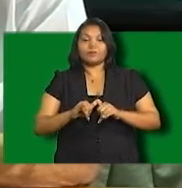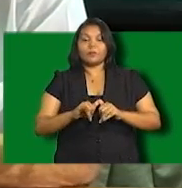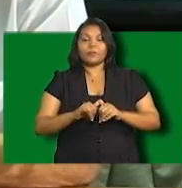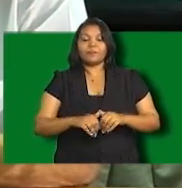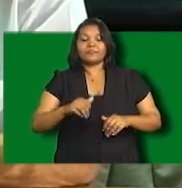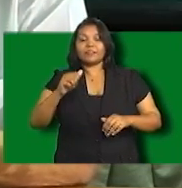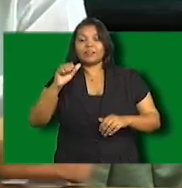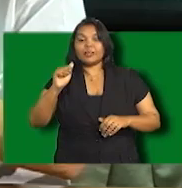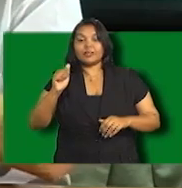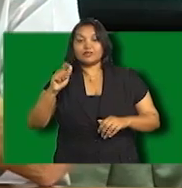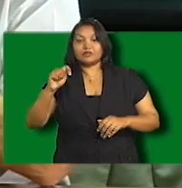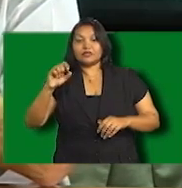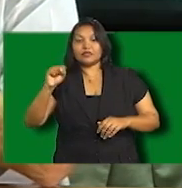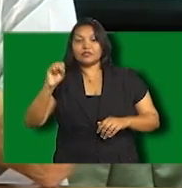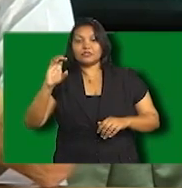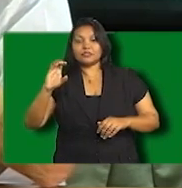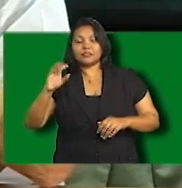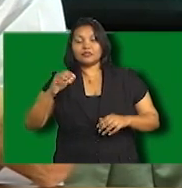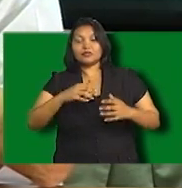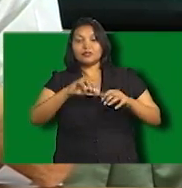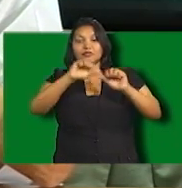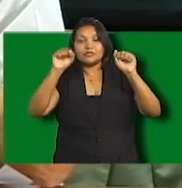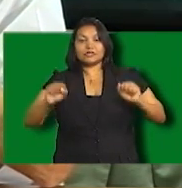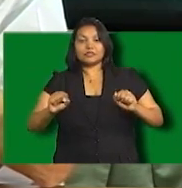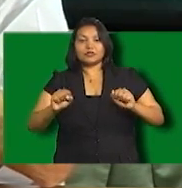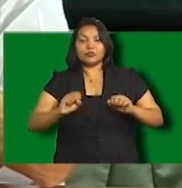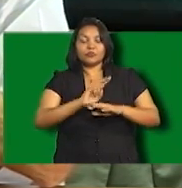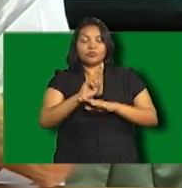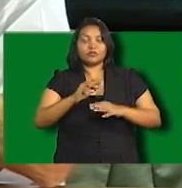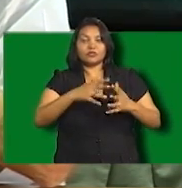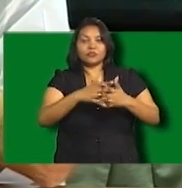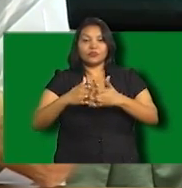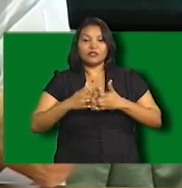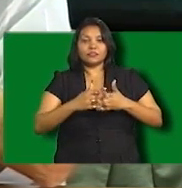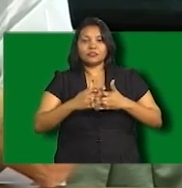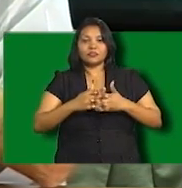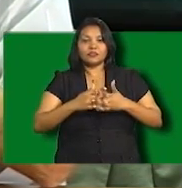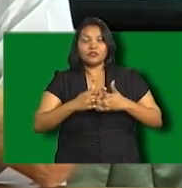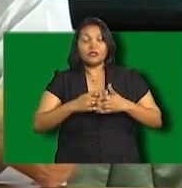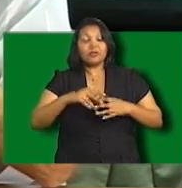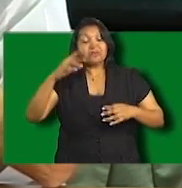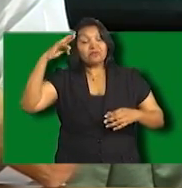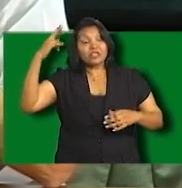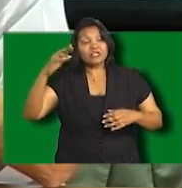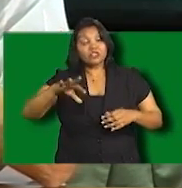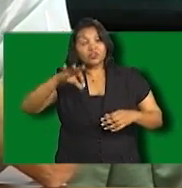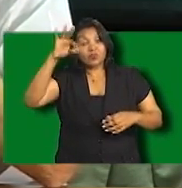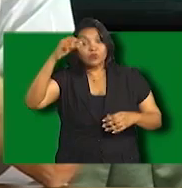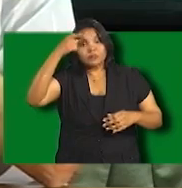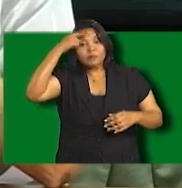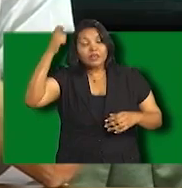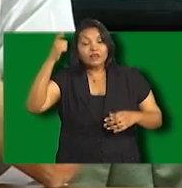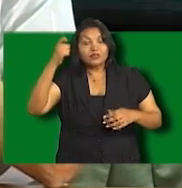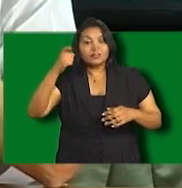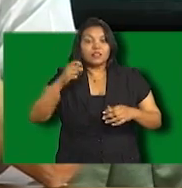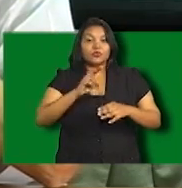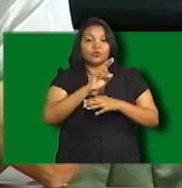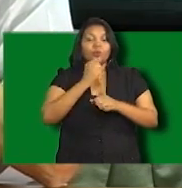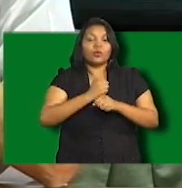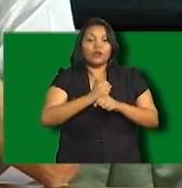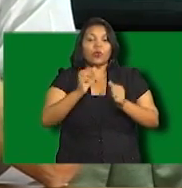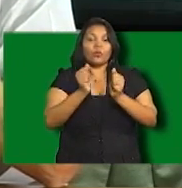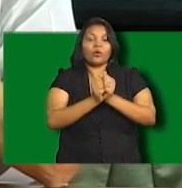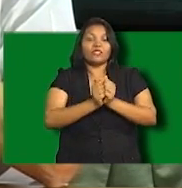The ATSC system in the States, that was one of the reasons it was chosen was it was designed to